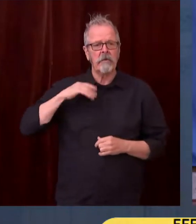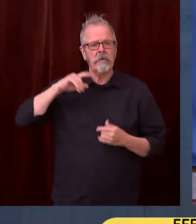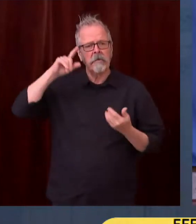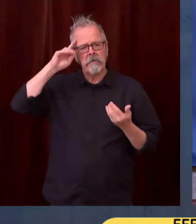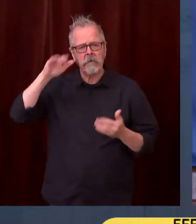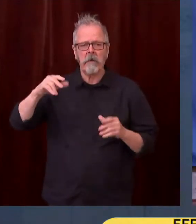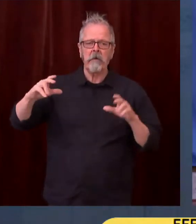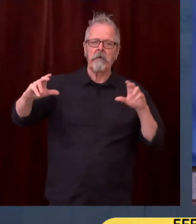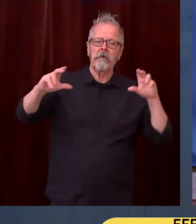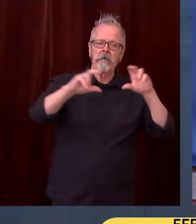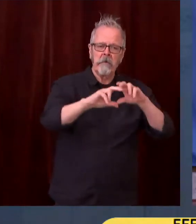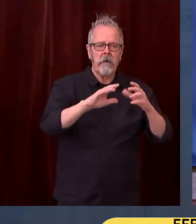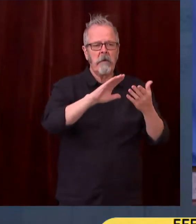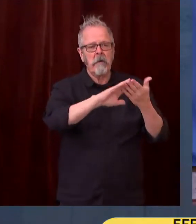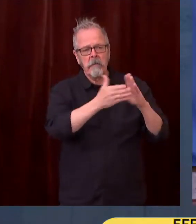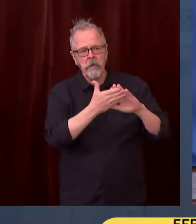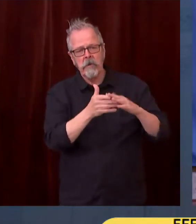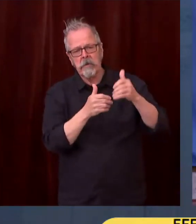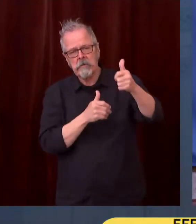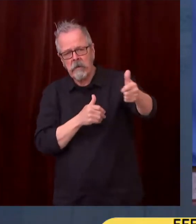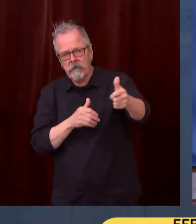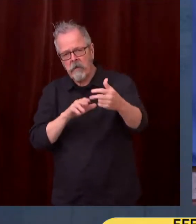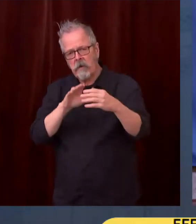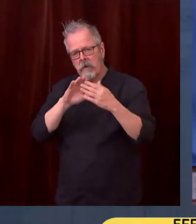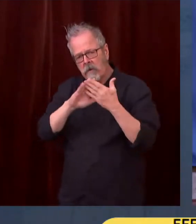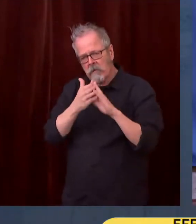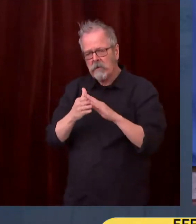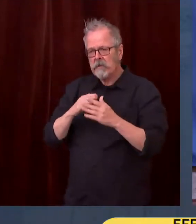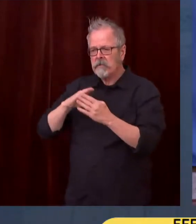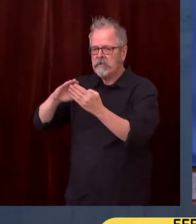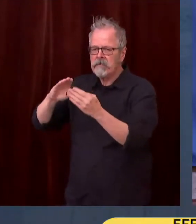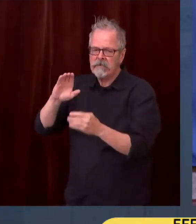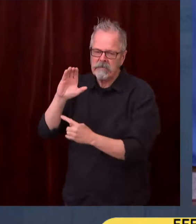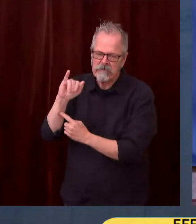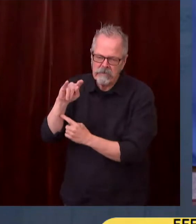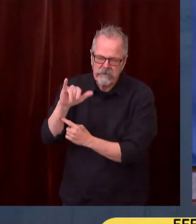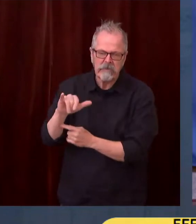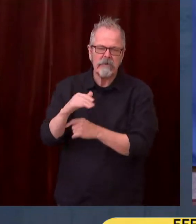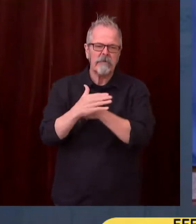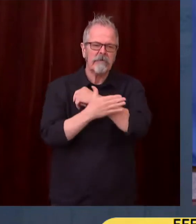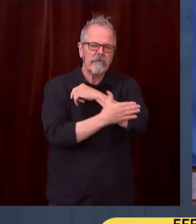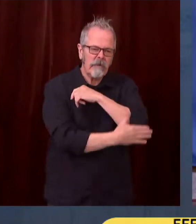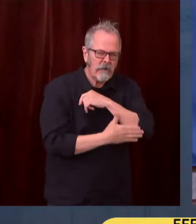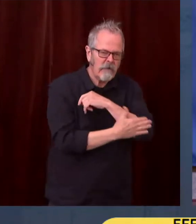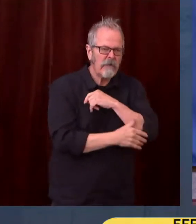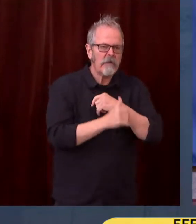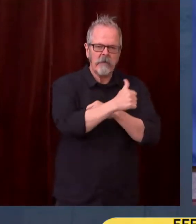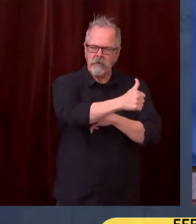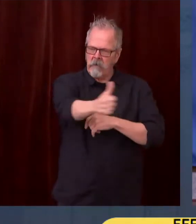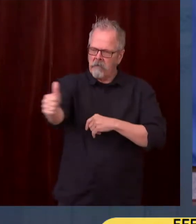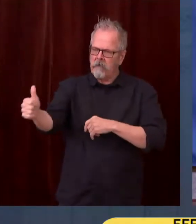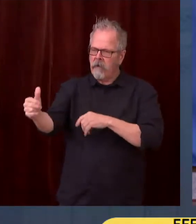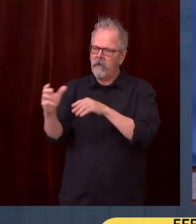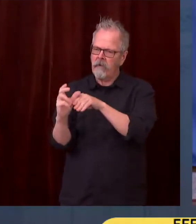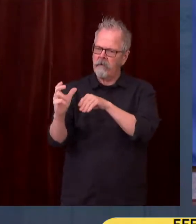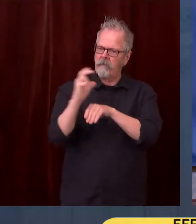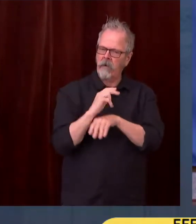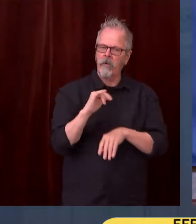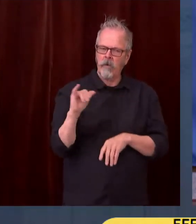So I'm hopeful if we meet these partnership goals, we'll be able to get more funding than originally proposed in our legislative session,